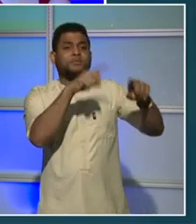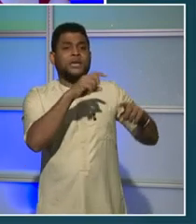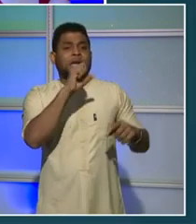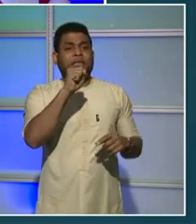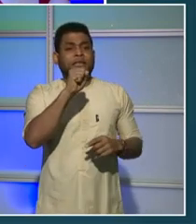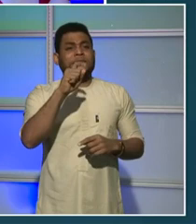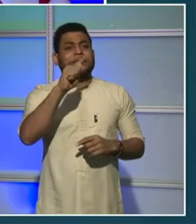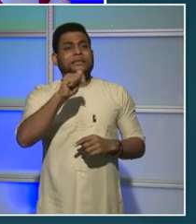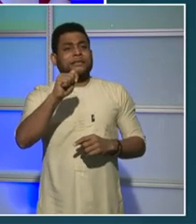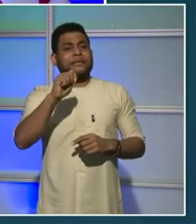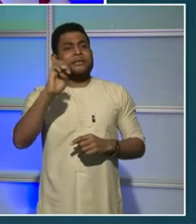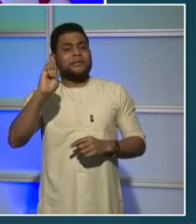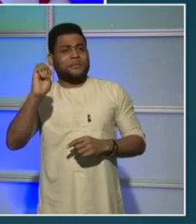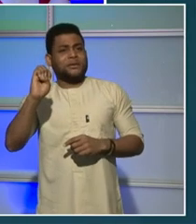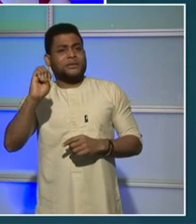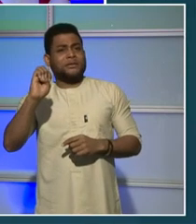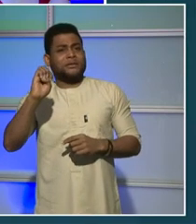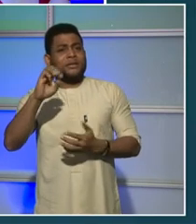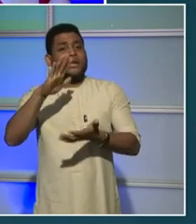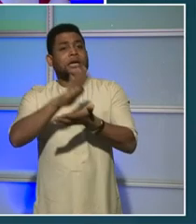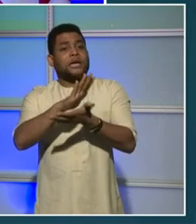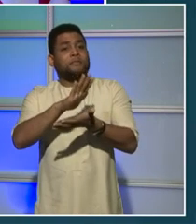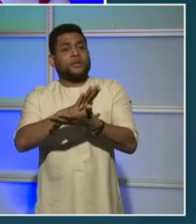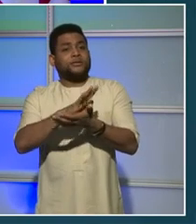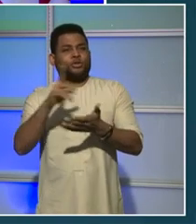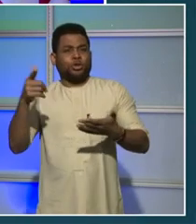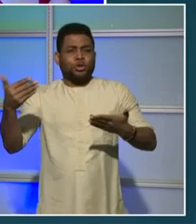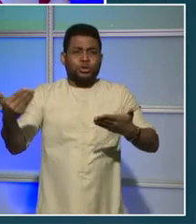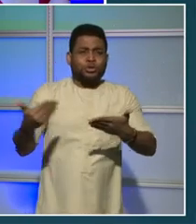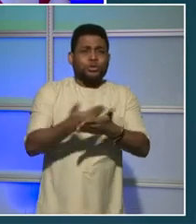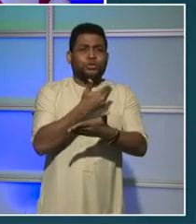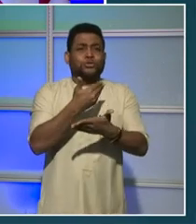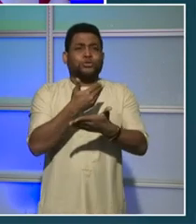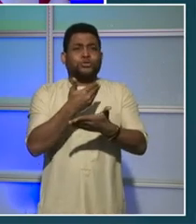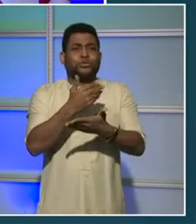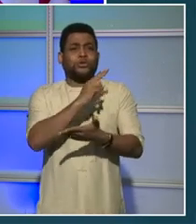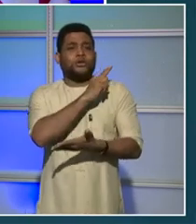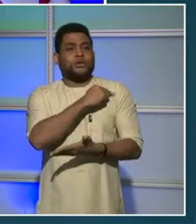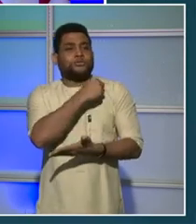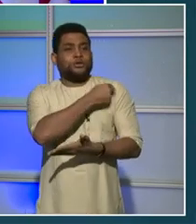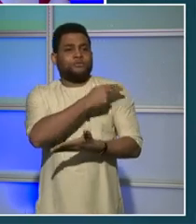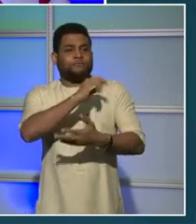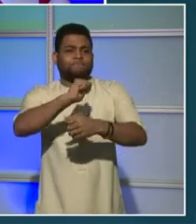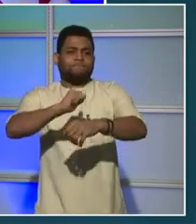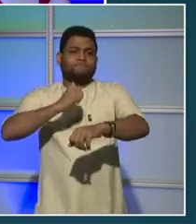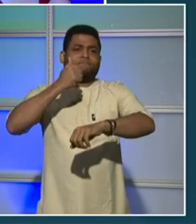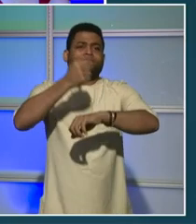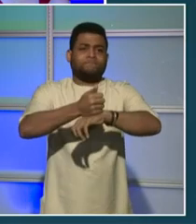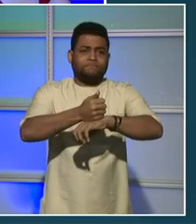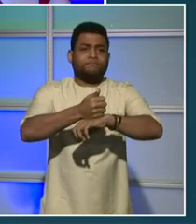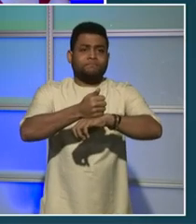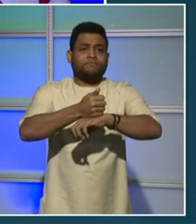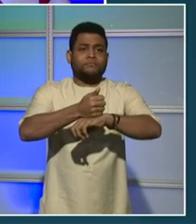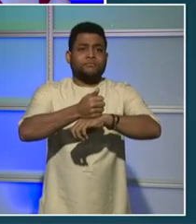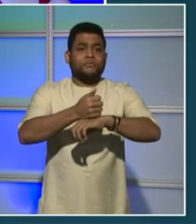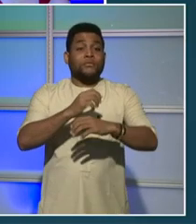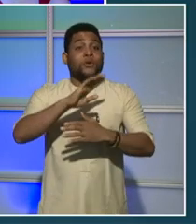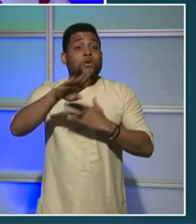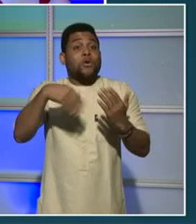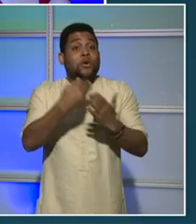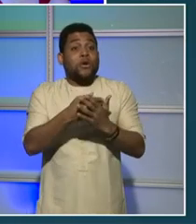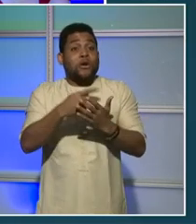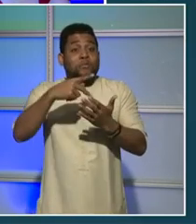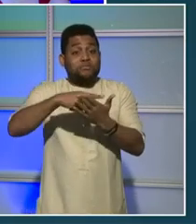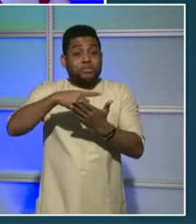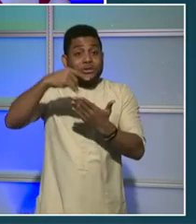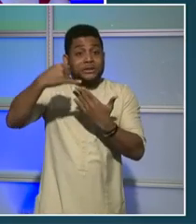and break ground on a new hospital. All of these projects have been years in the making, and I'm proud to have a team here at D.C. government